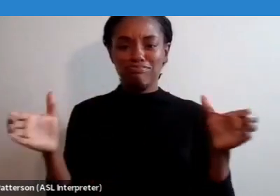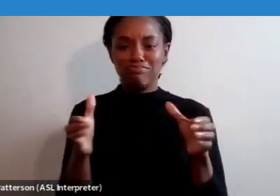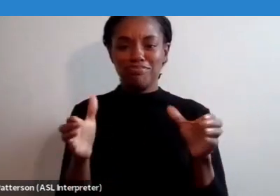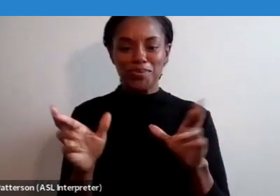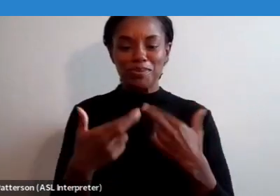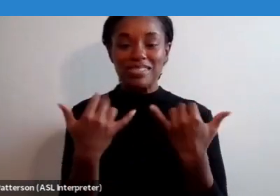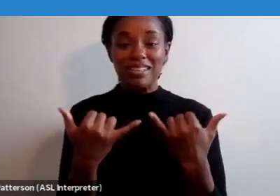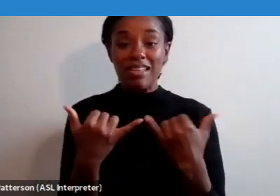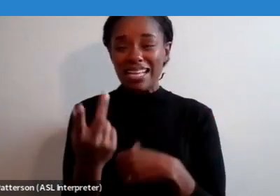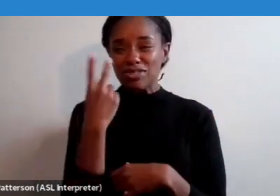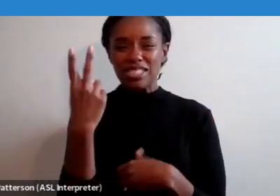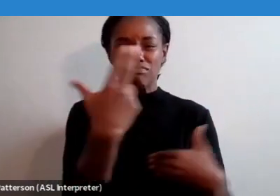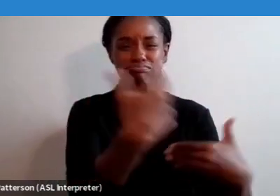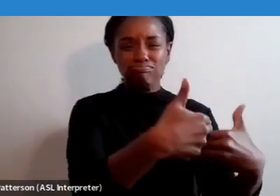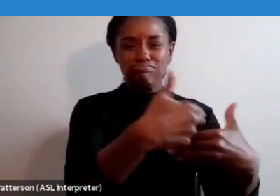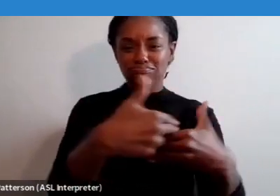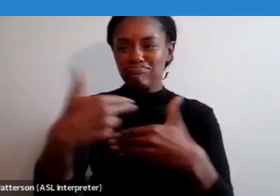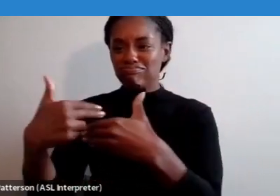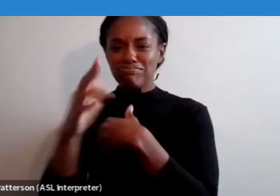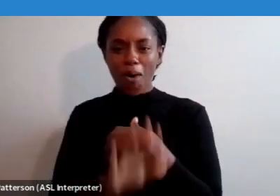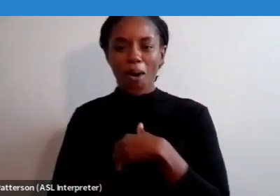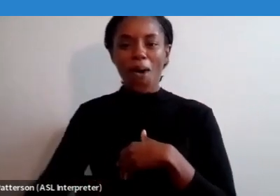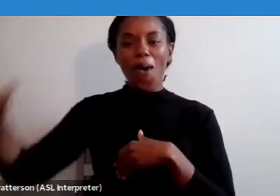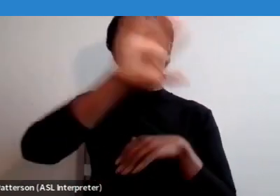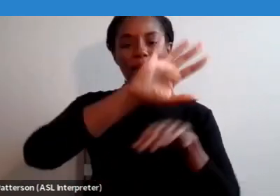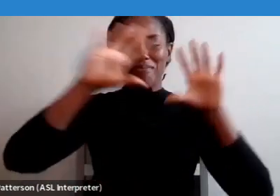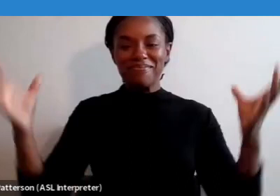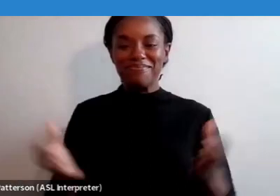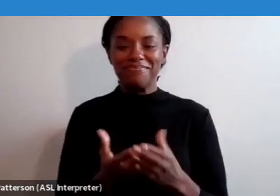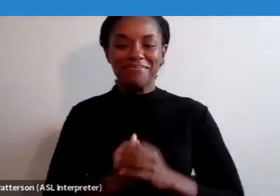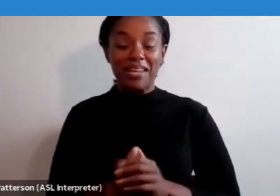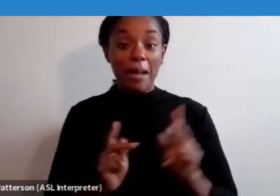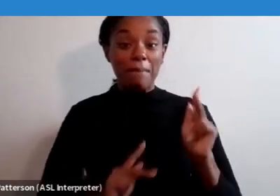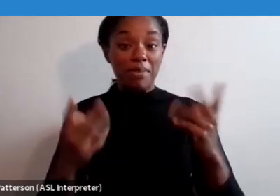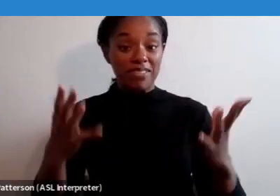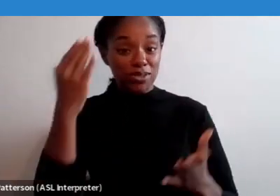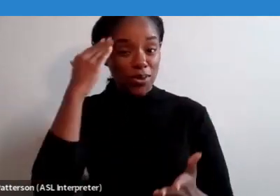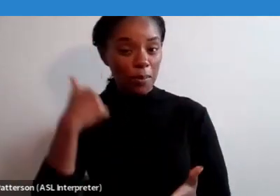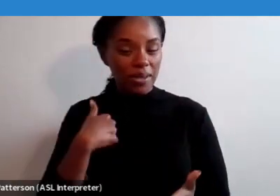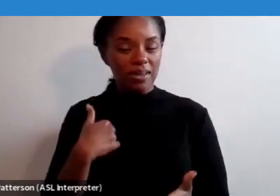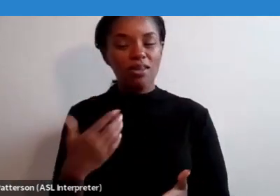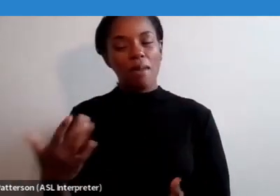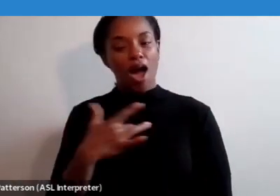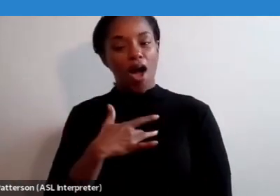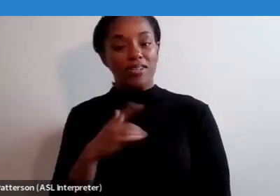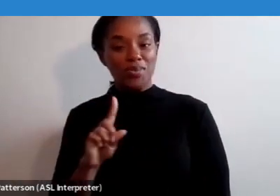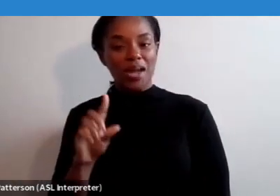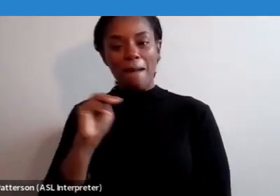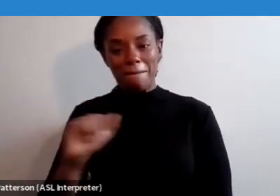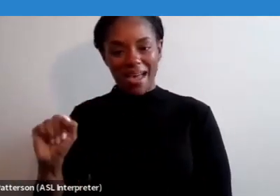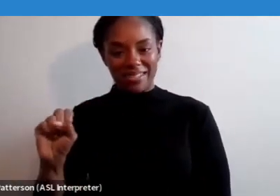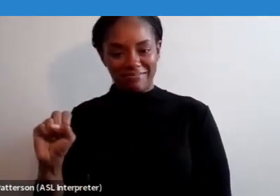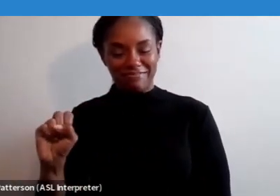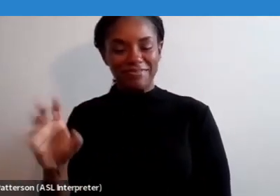you're joining from all over the U.S. and all over the world. Folks who know me know that my heart is in Massachusetts, my home is in